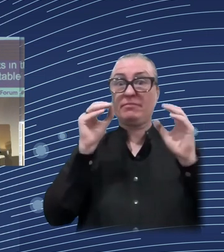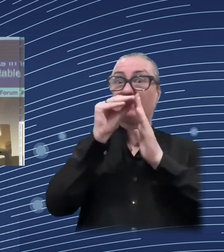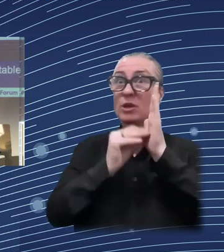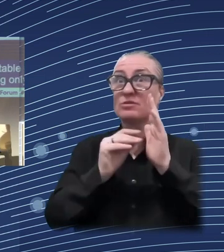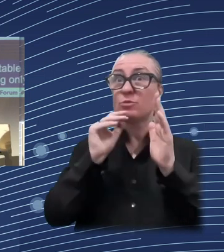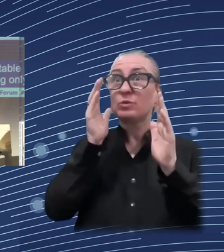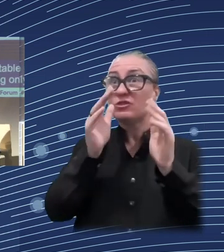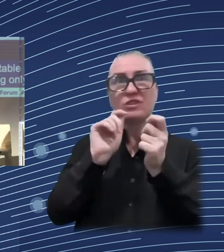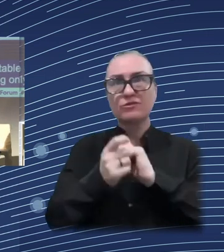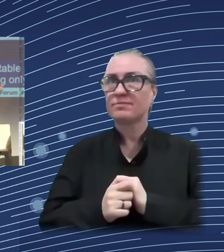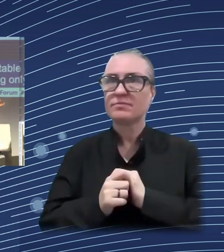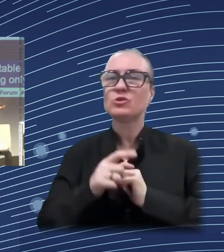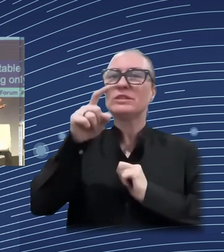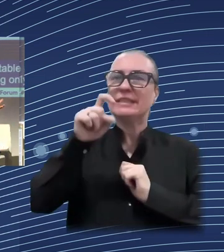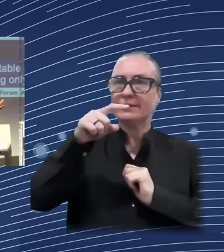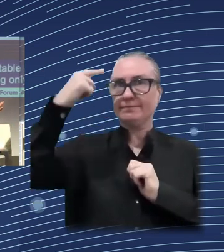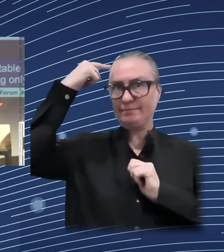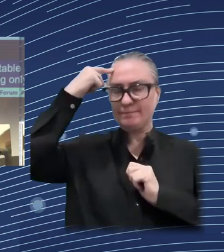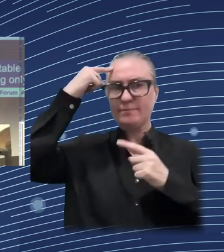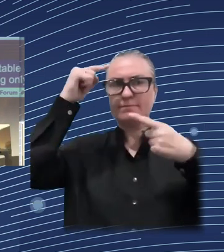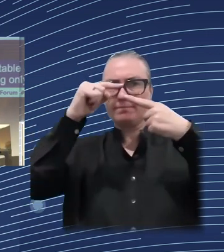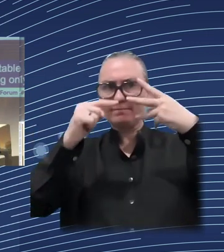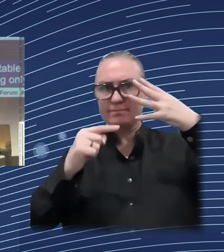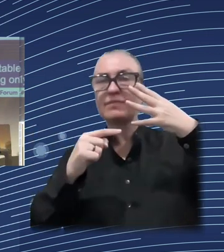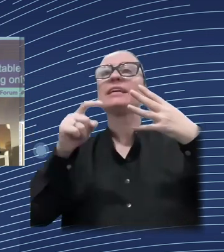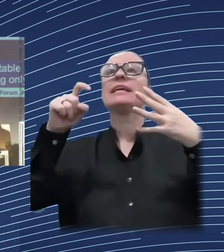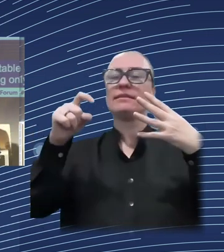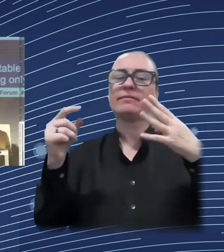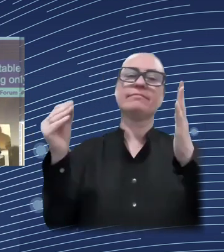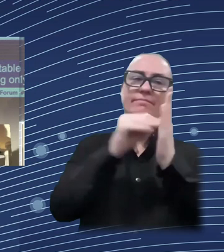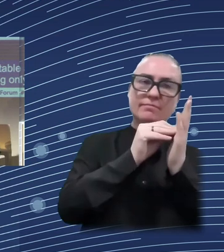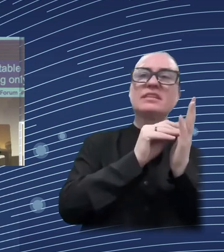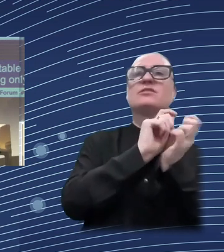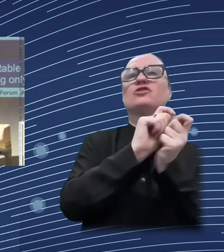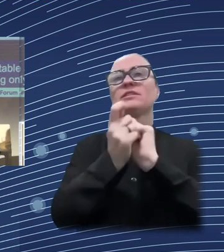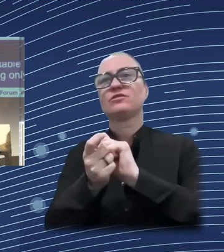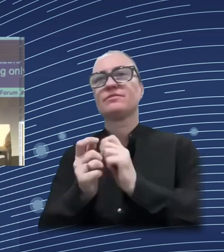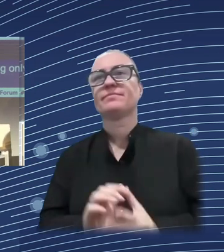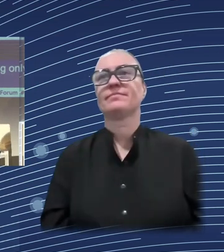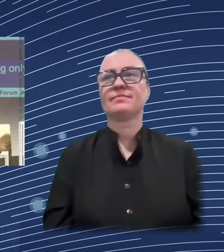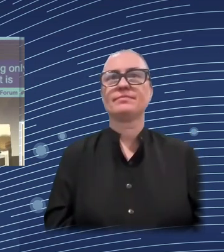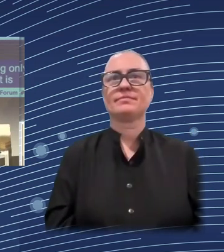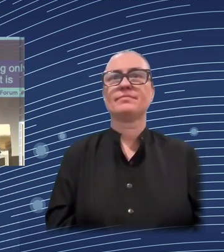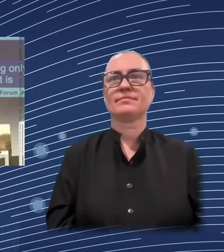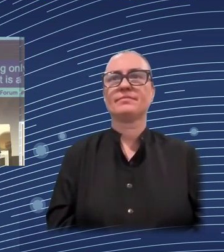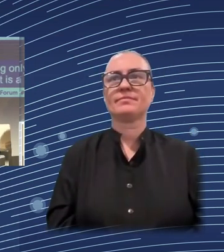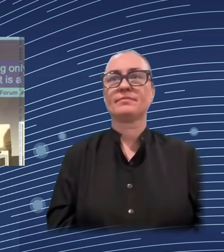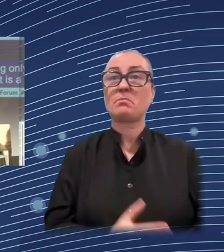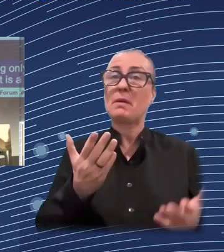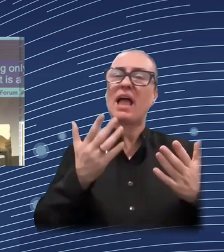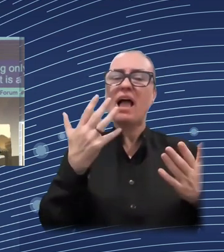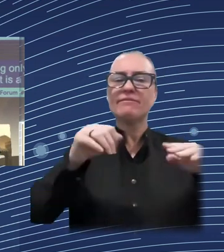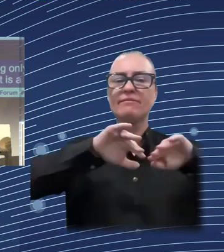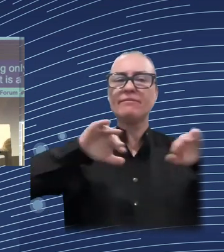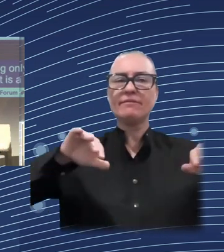structural change in the economy. So this is a stylized result. But it's important to note that the